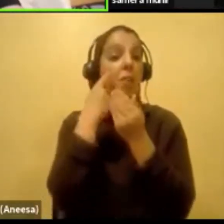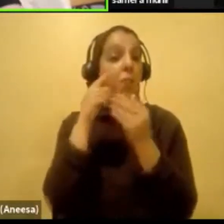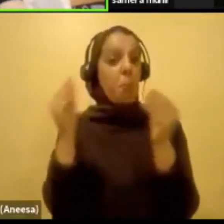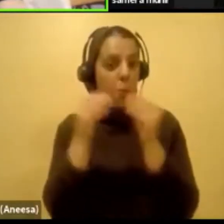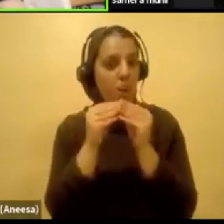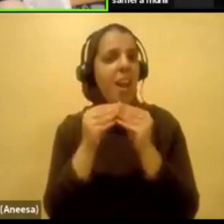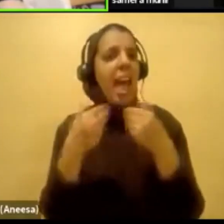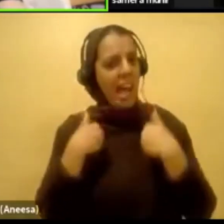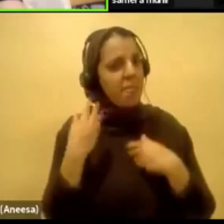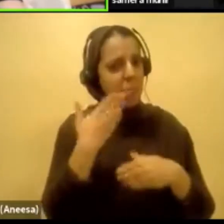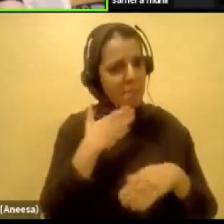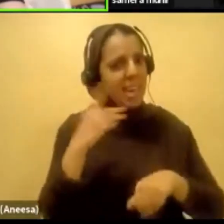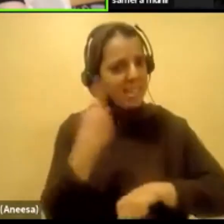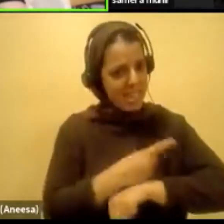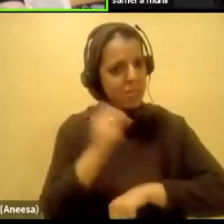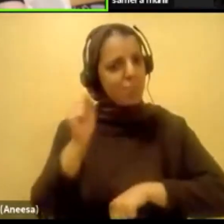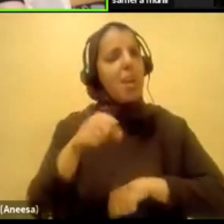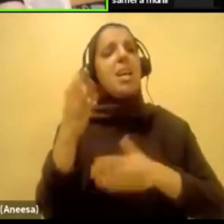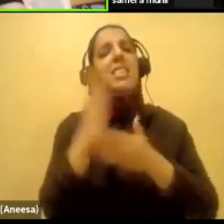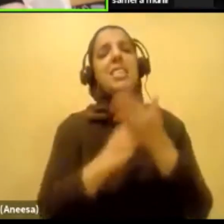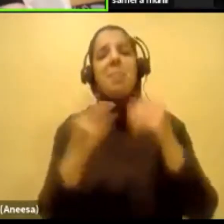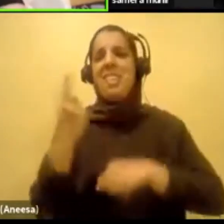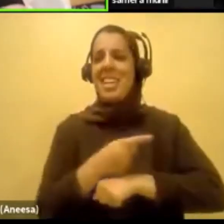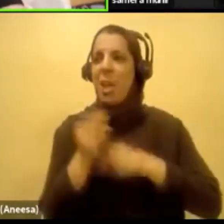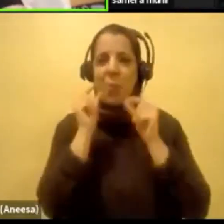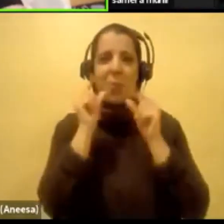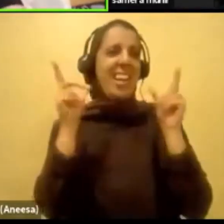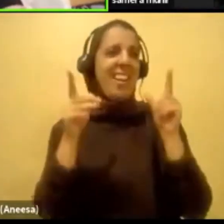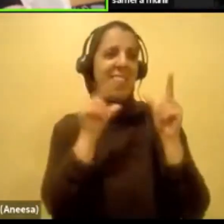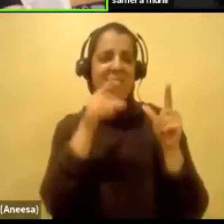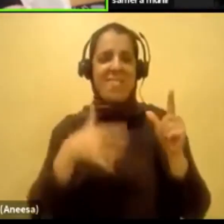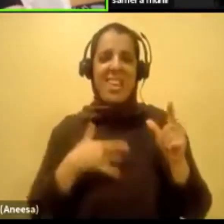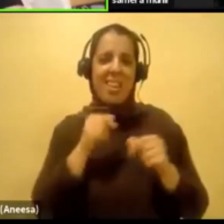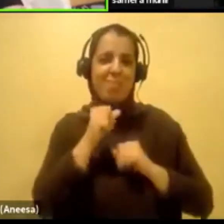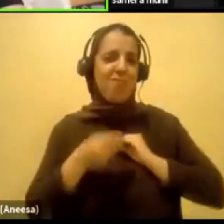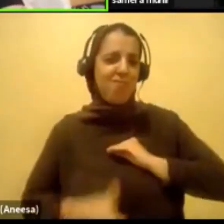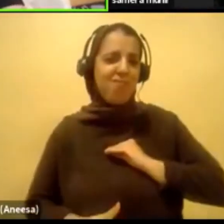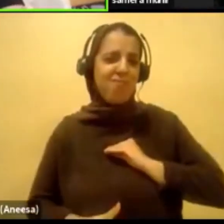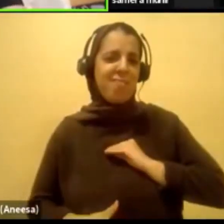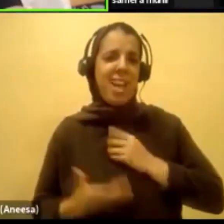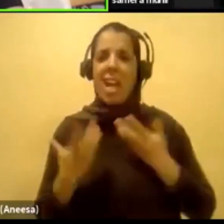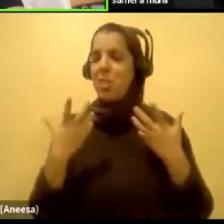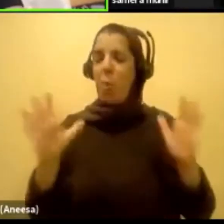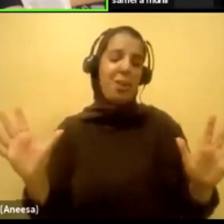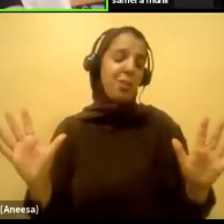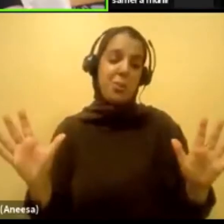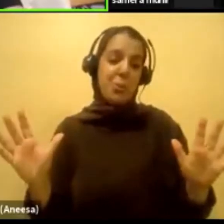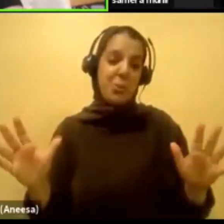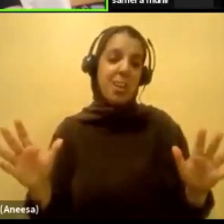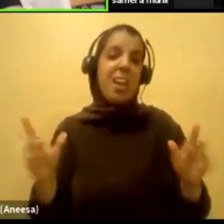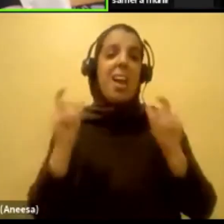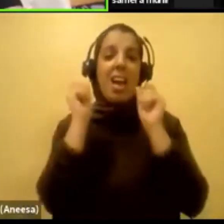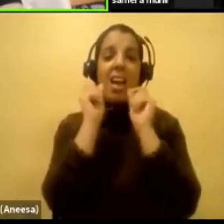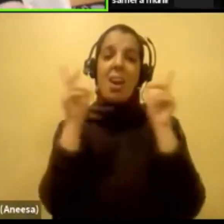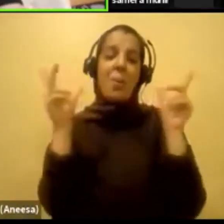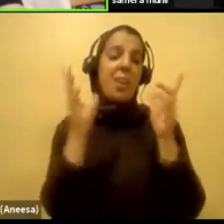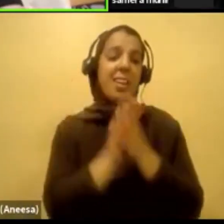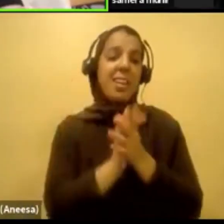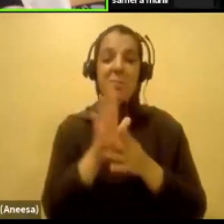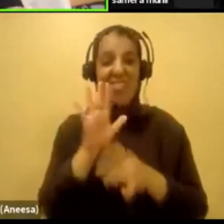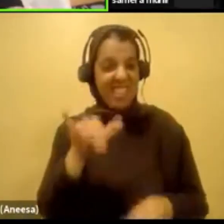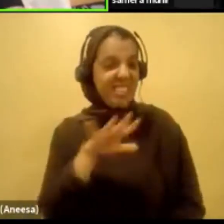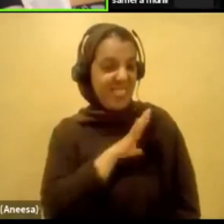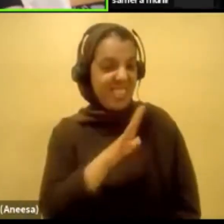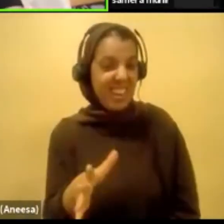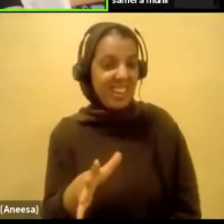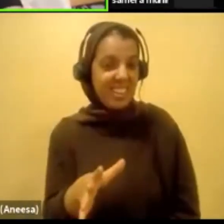have bad days. I'm not confident every day. Sometimes I wake up and I just, I can't, I really just don't want to. I wake up and I'm like, and that's fine. Right.